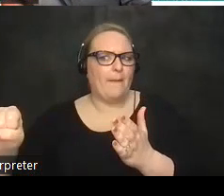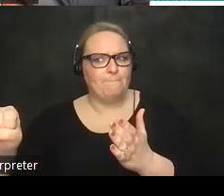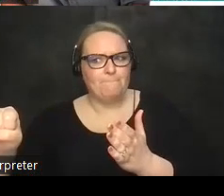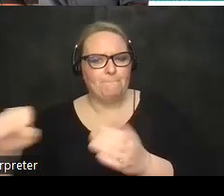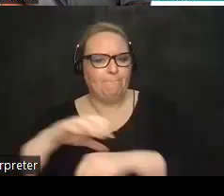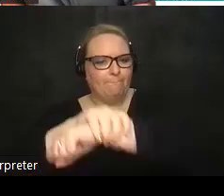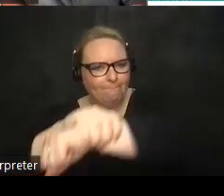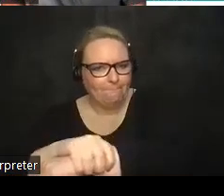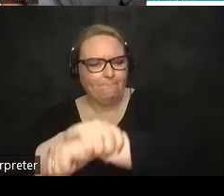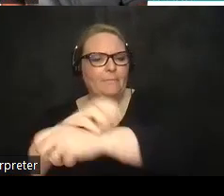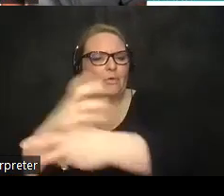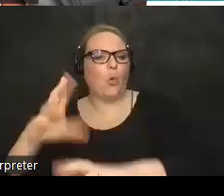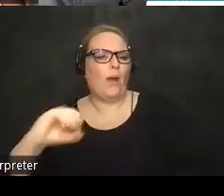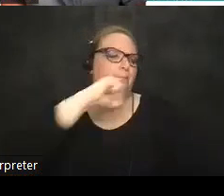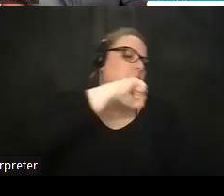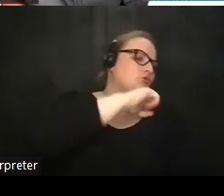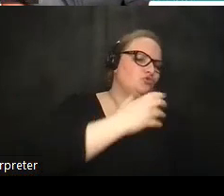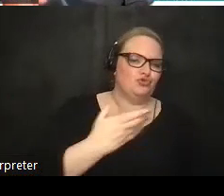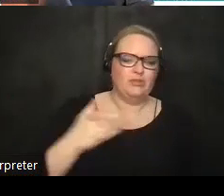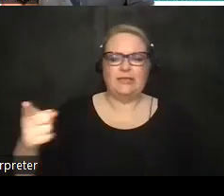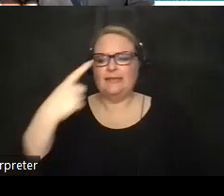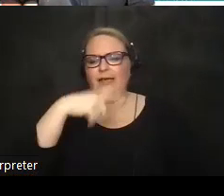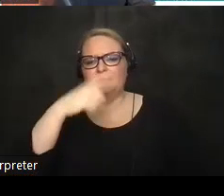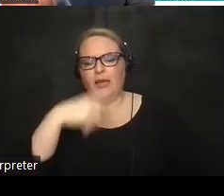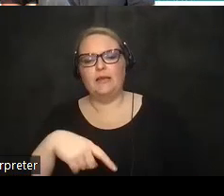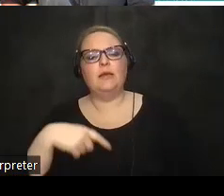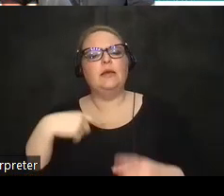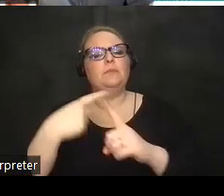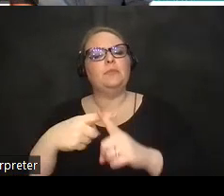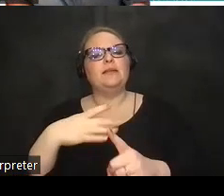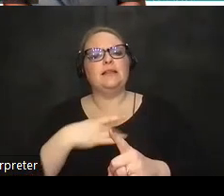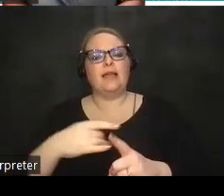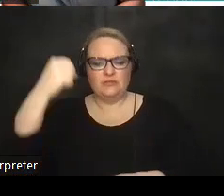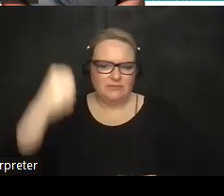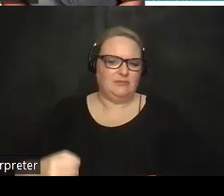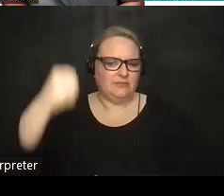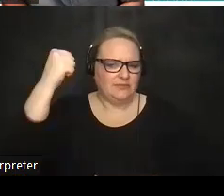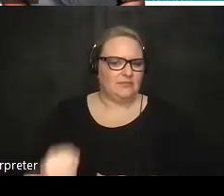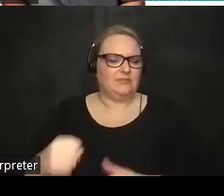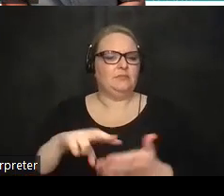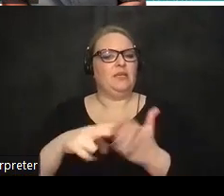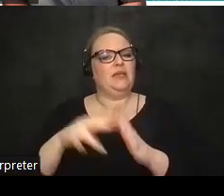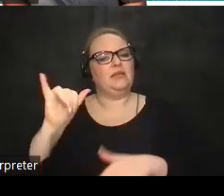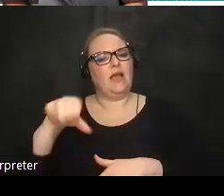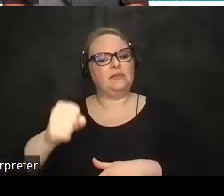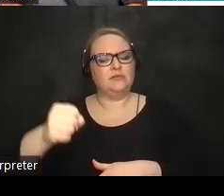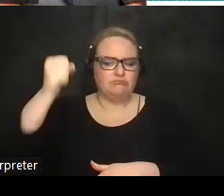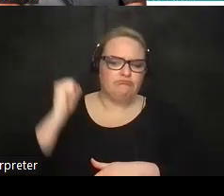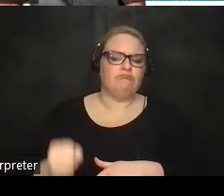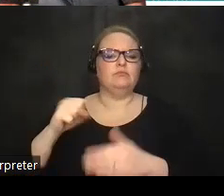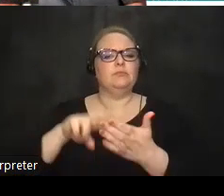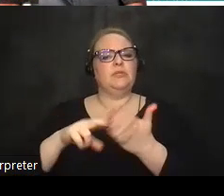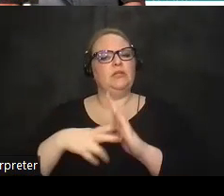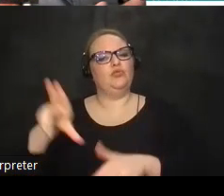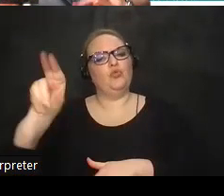be that he's not punching you in the face if he doesn't mind he also likes to pound his fist on the table twice for yes and once for no which